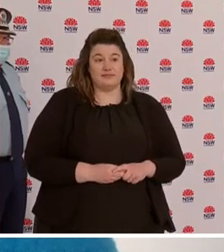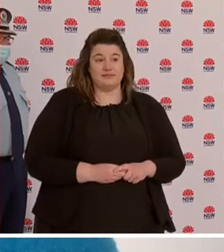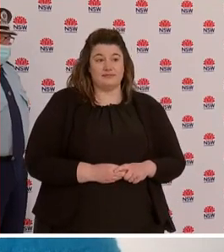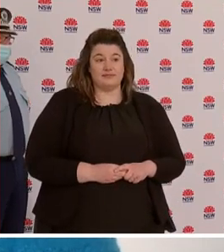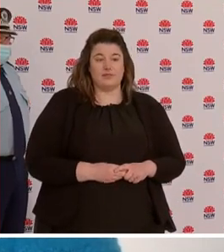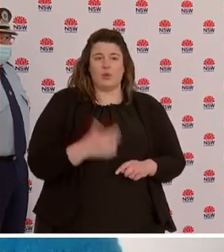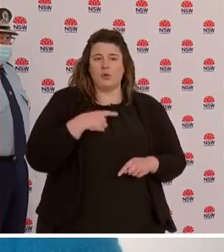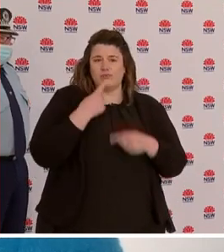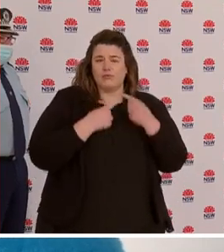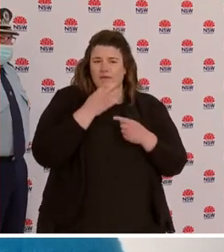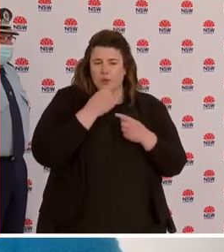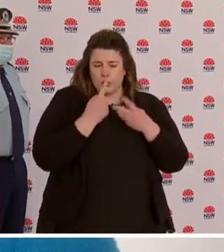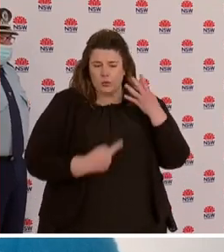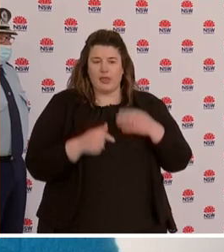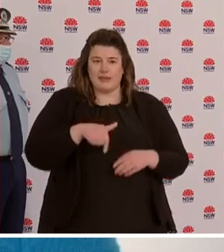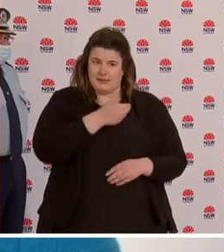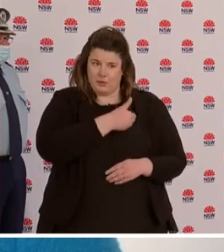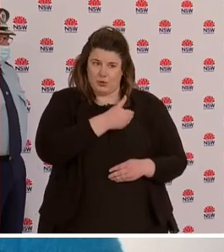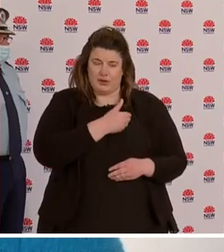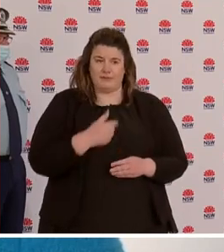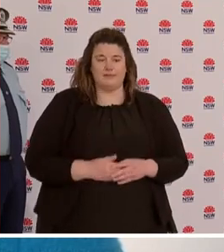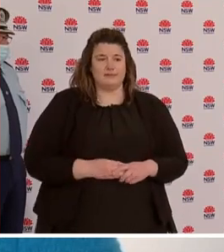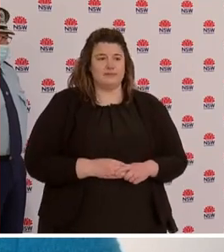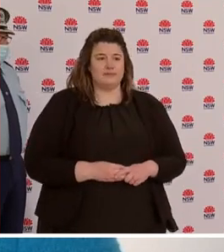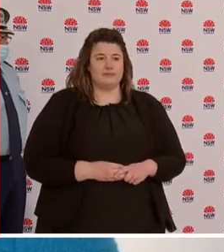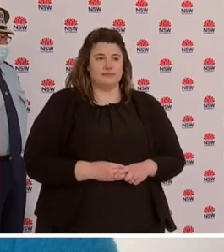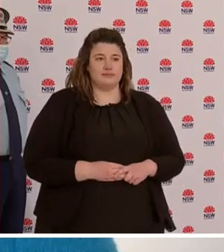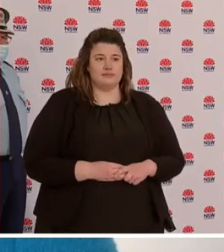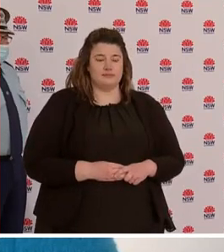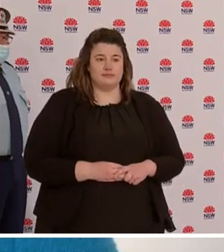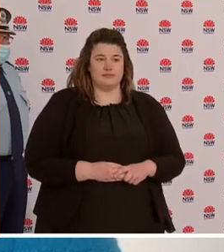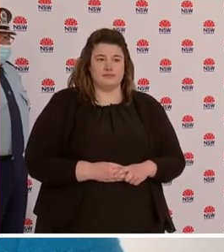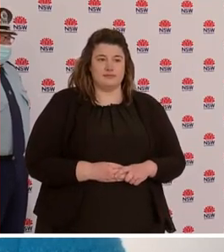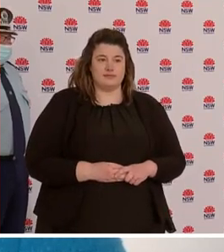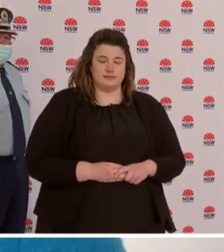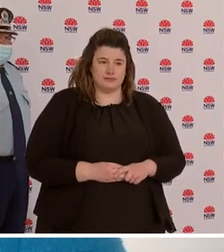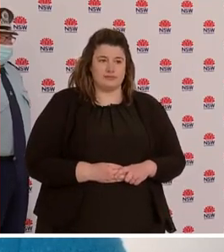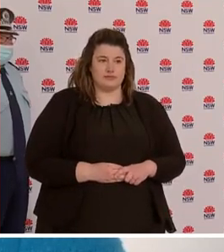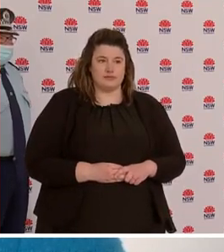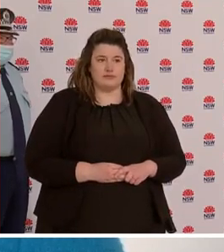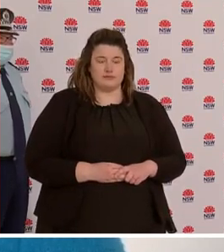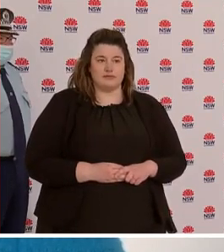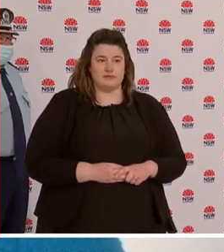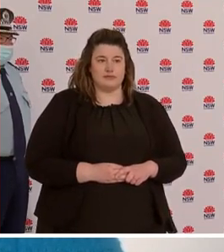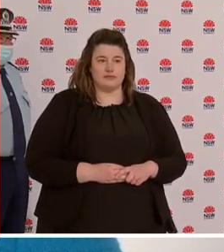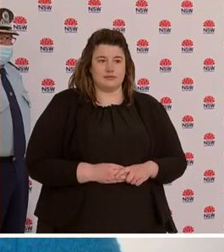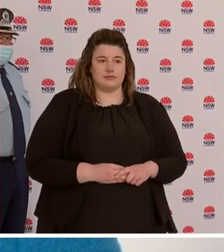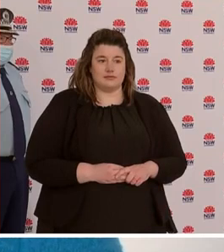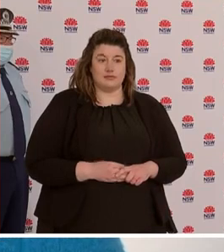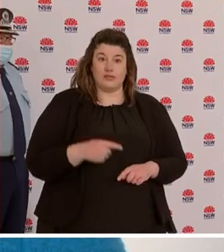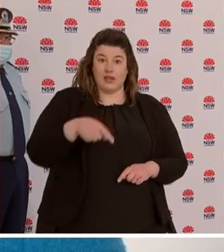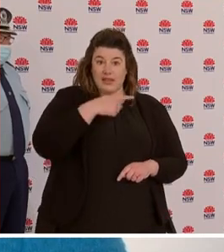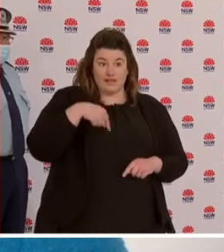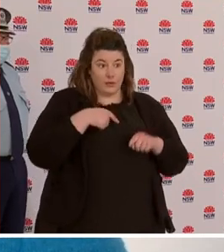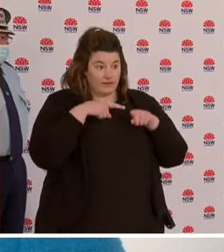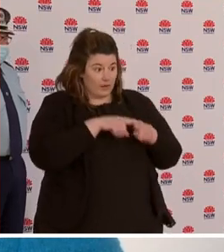Firstly, please know that what will get us through this outbreak is a combination of our restrictions but